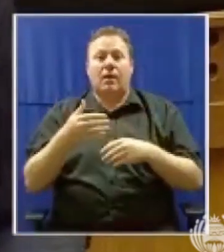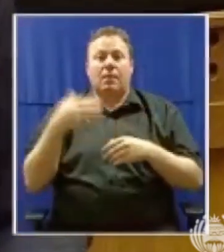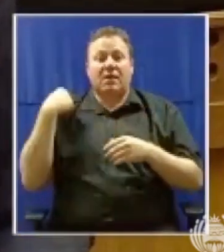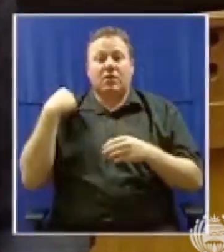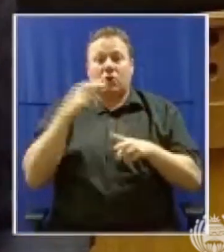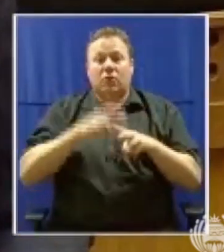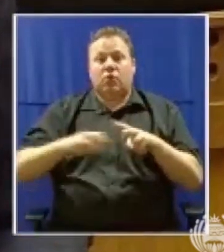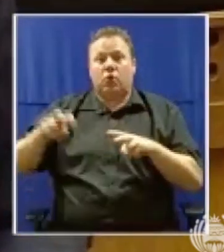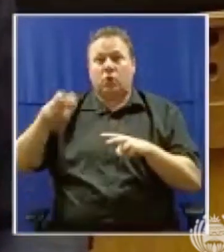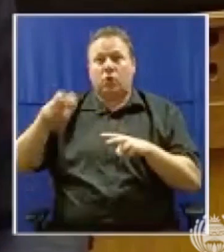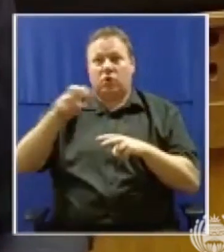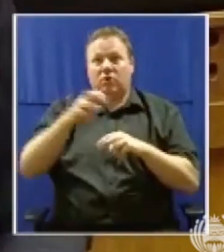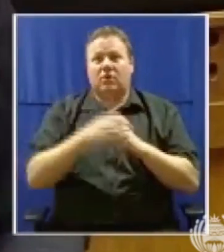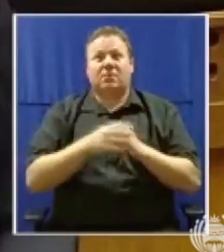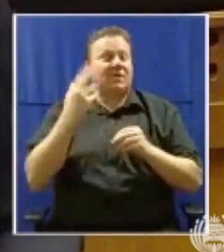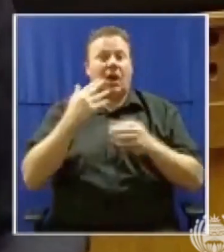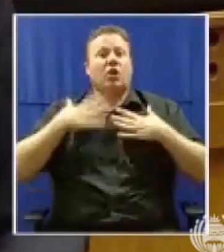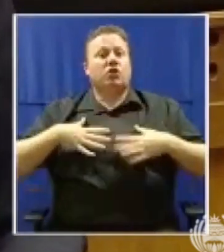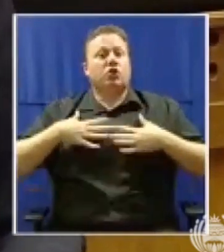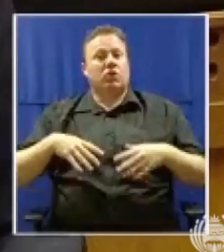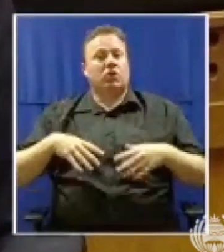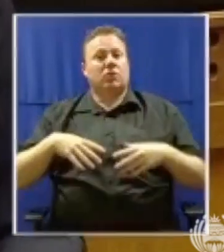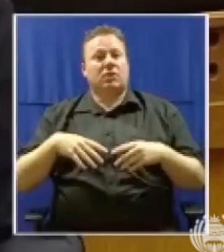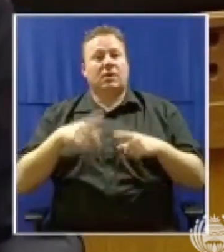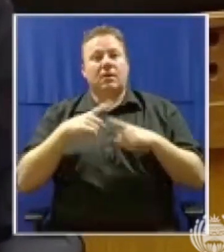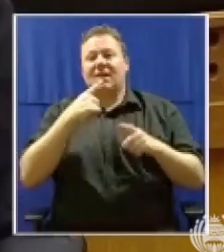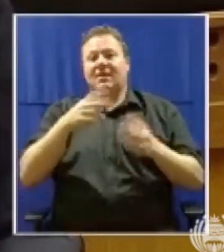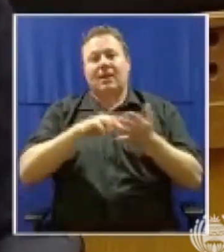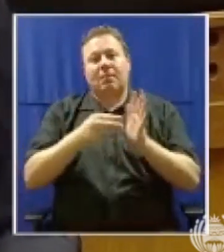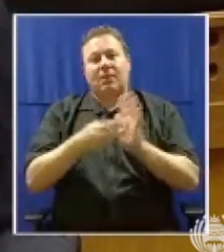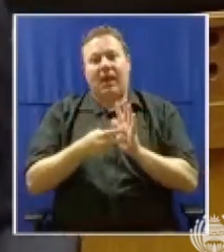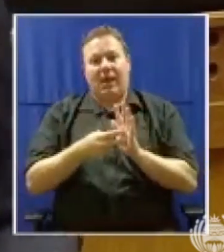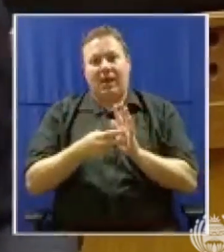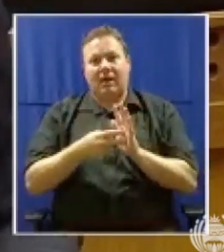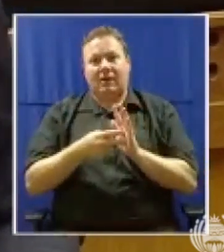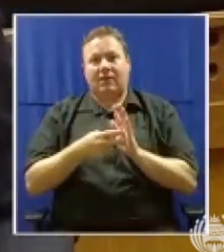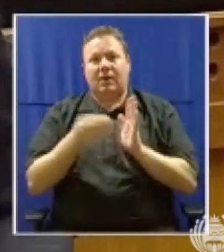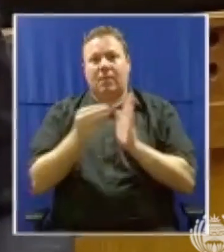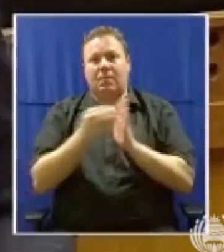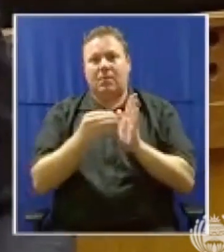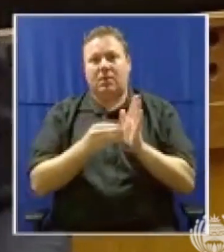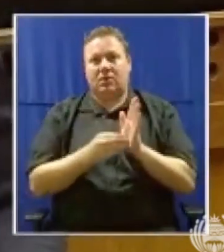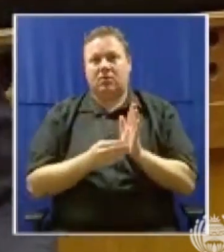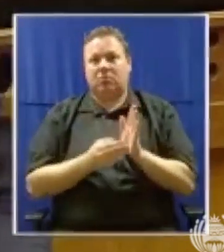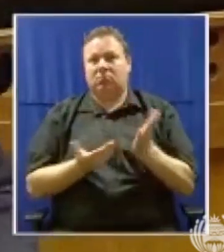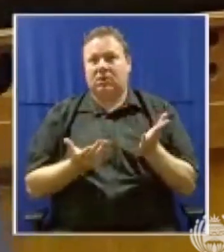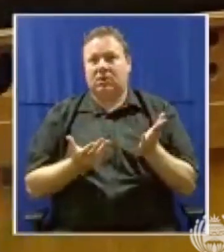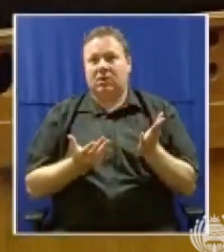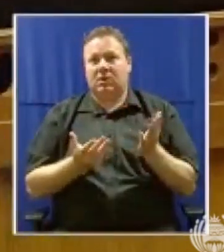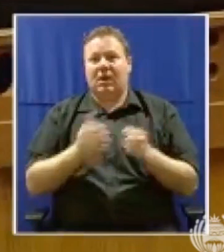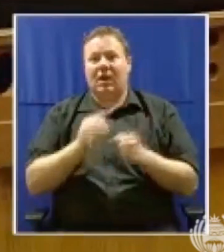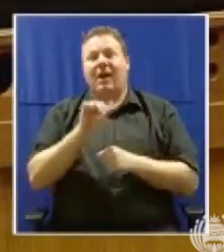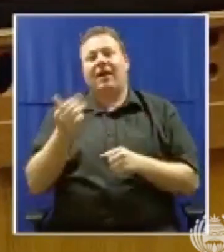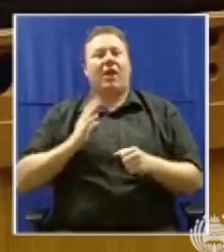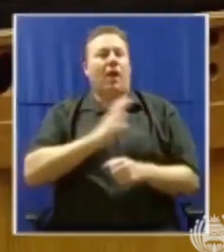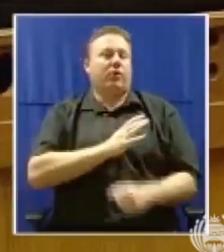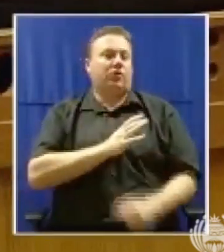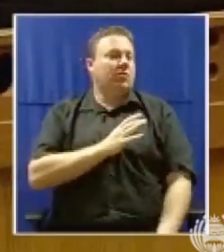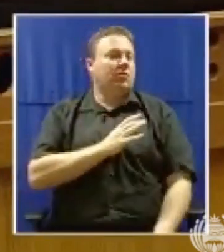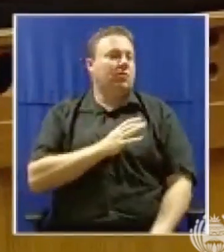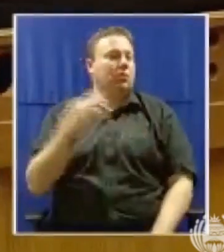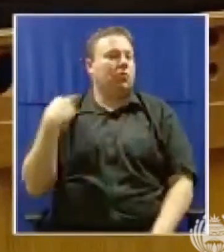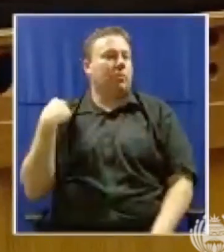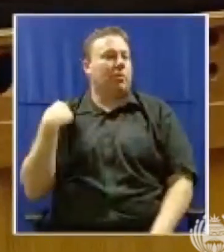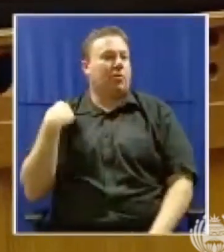shirt on, but who told us that her plan for implementation is going to be another council that's going to be responsible for